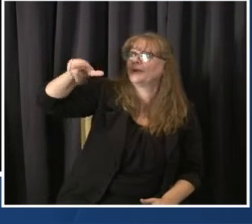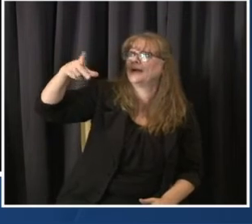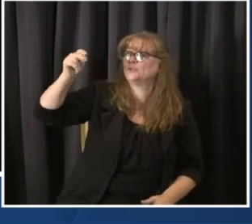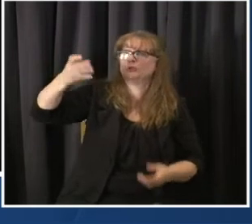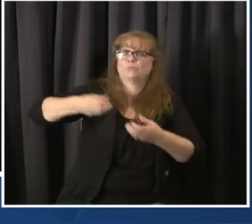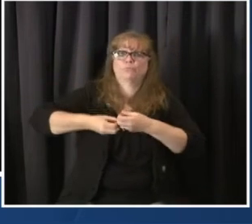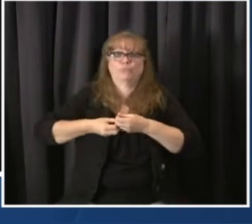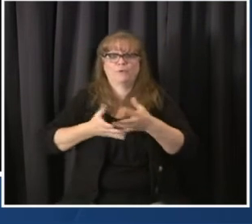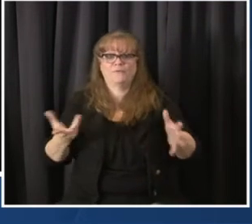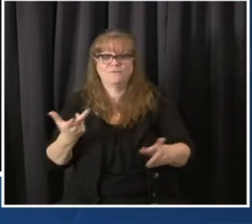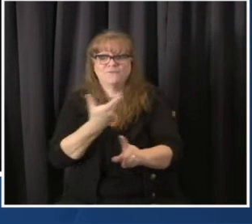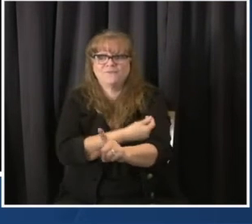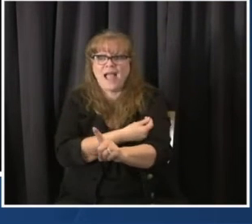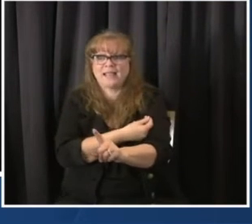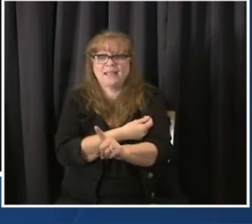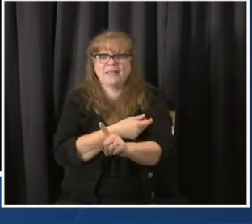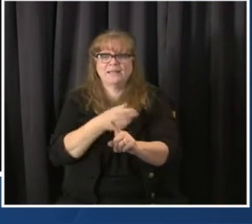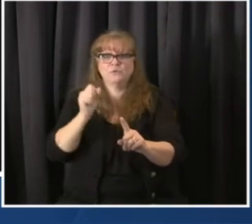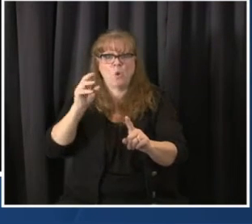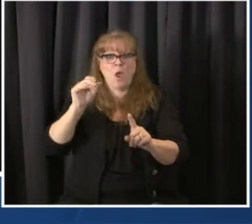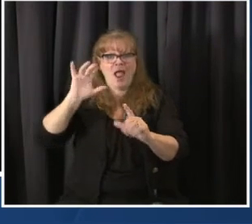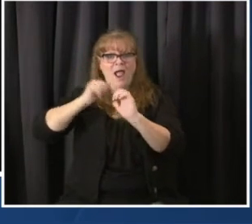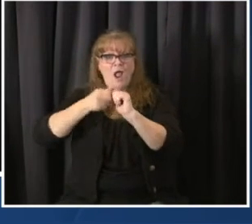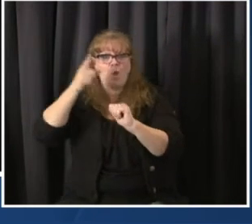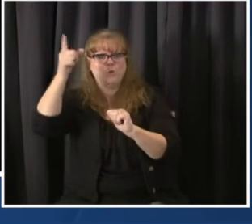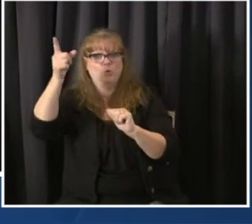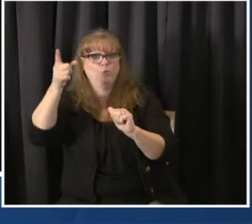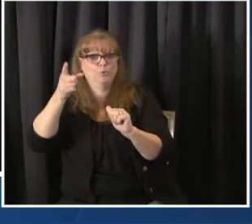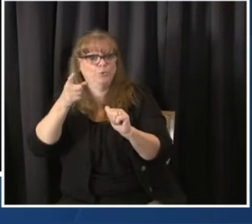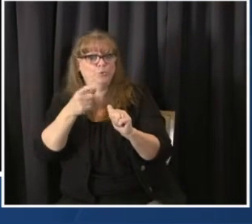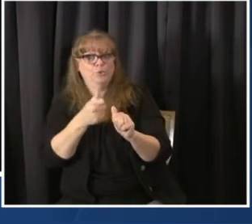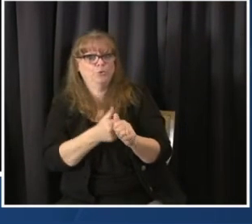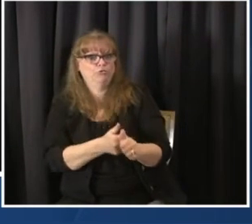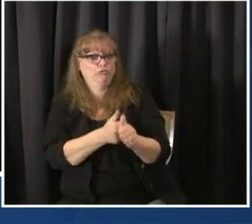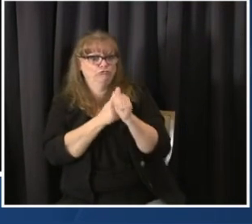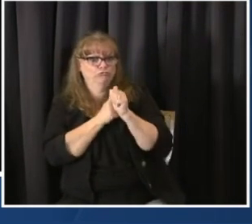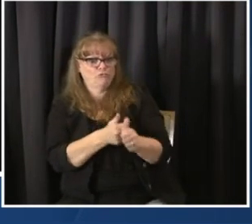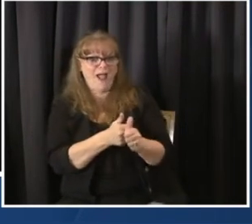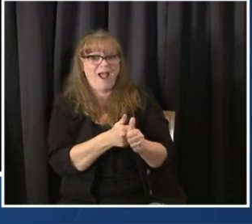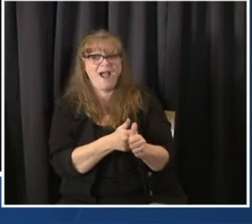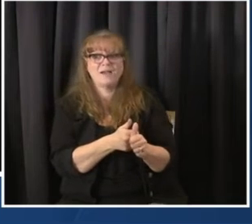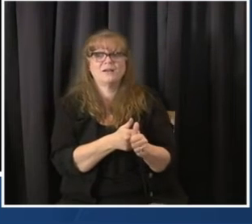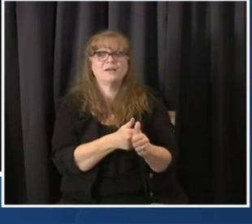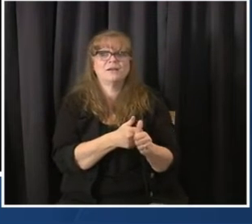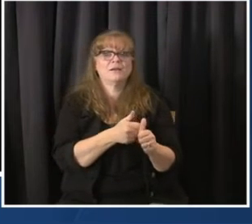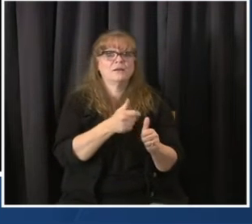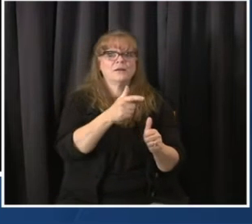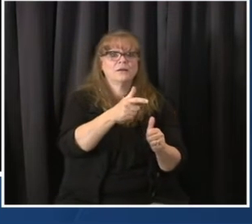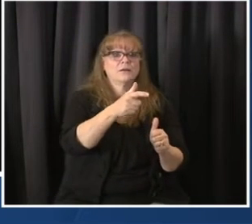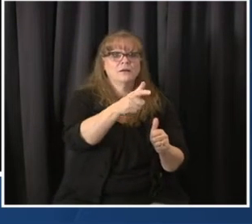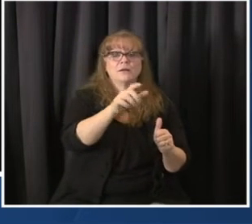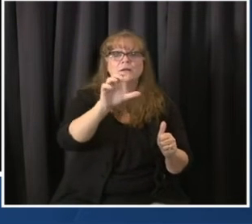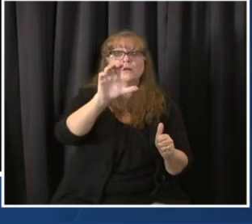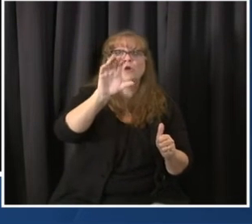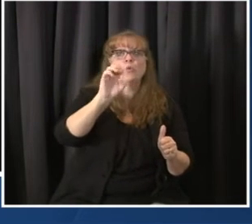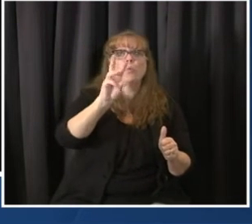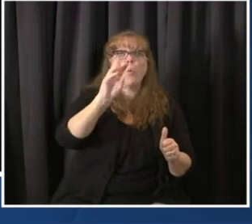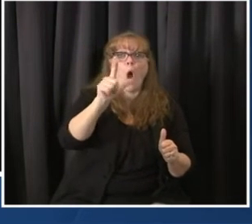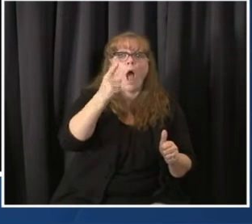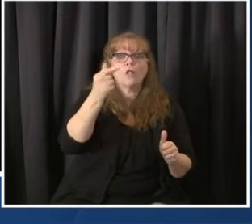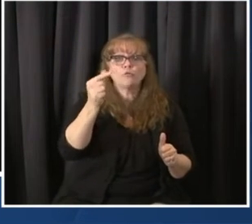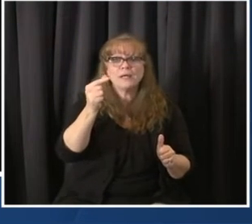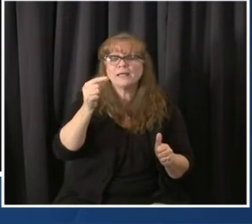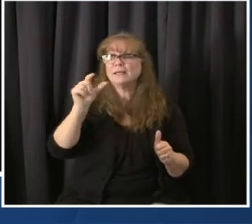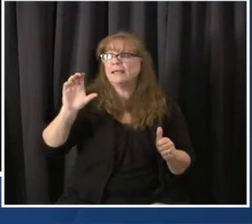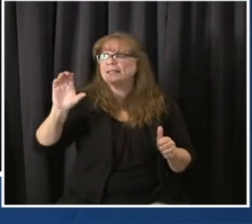of insight into whether, you know, CVS, Walgreens, Safeway, those kind of locations will be offering vaccines and at what point that might happen in